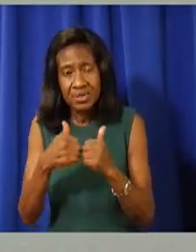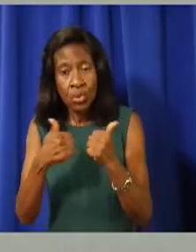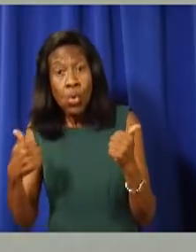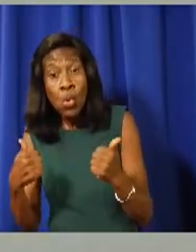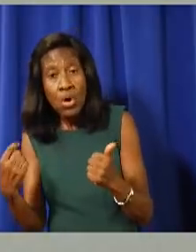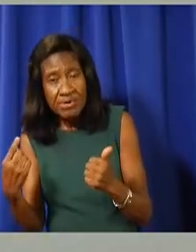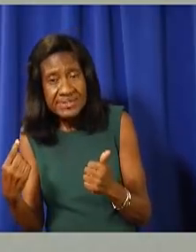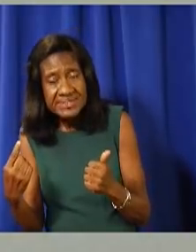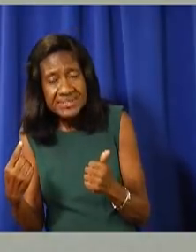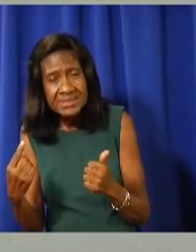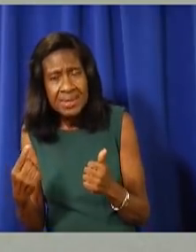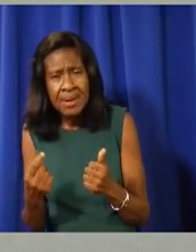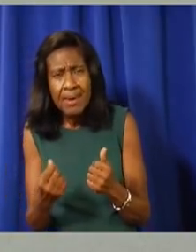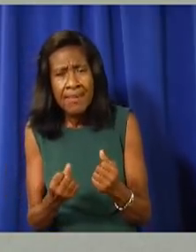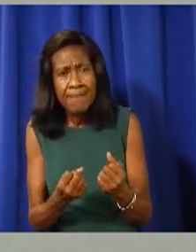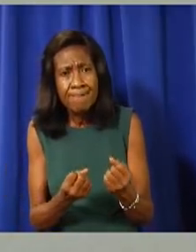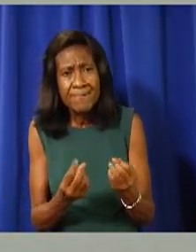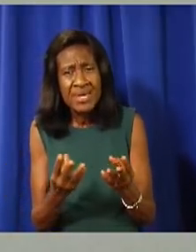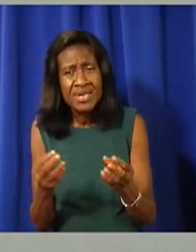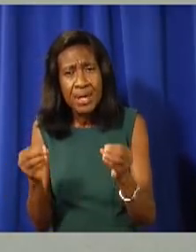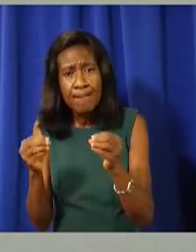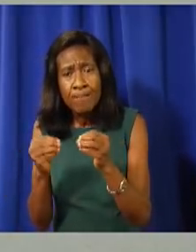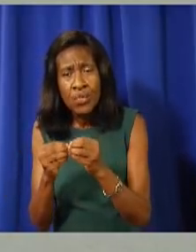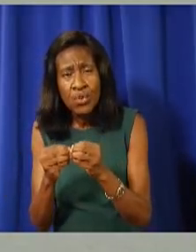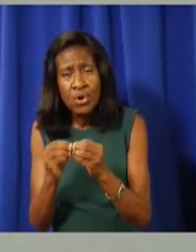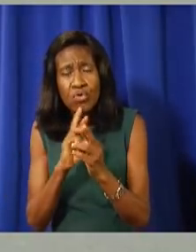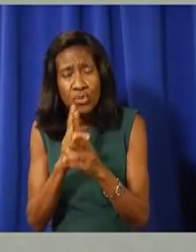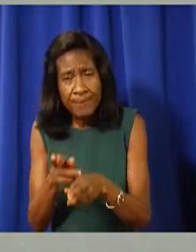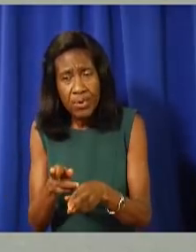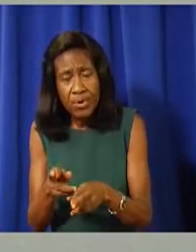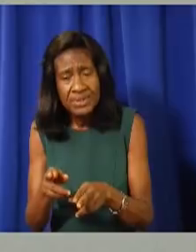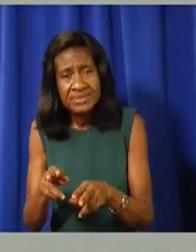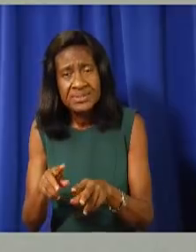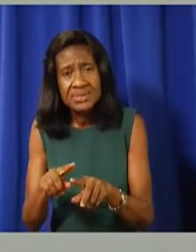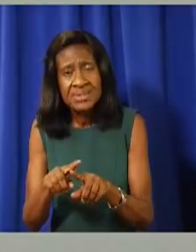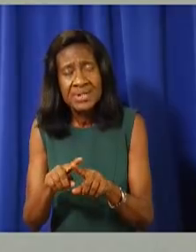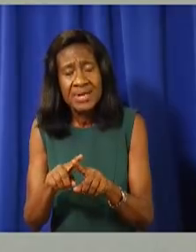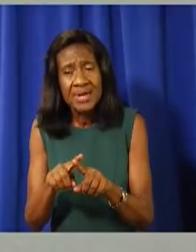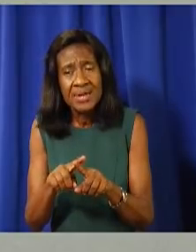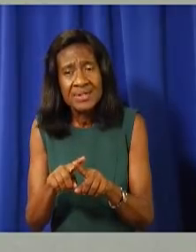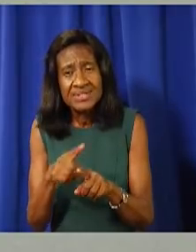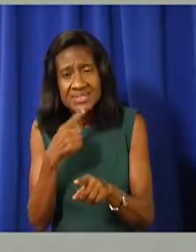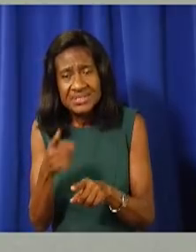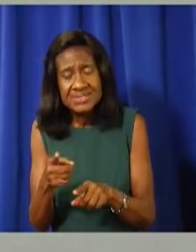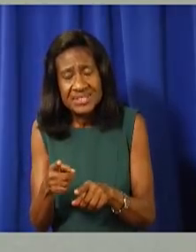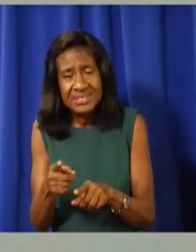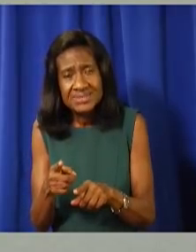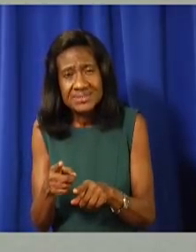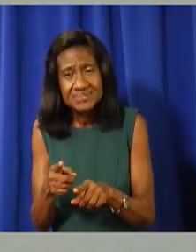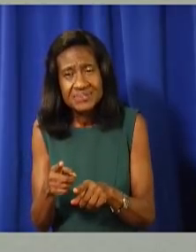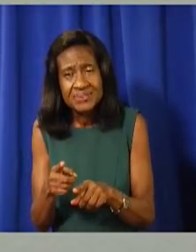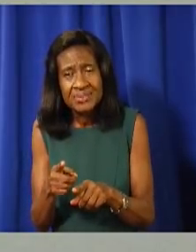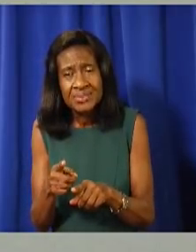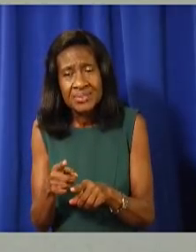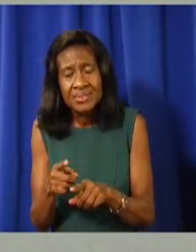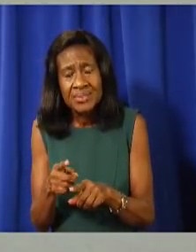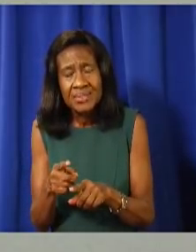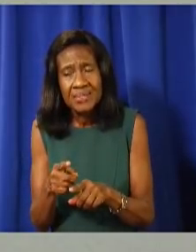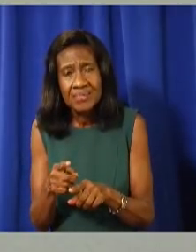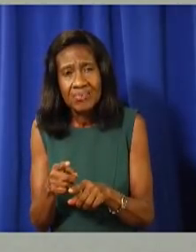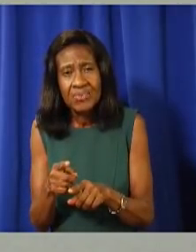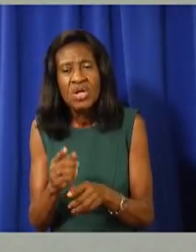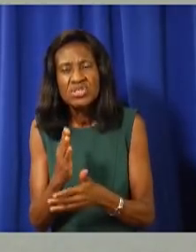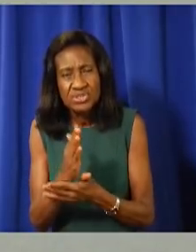more reports of breaches than can actually be investigated, because when they look into it, they turn out not to be things that need further